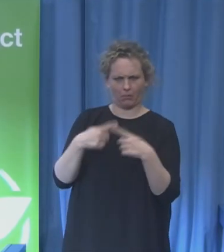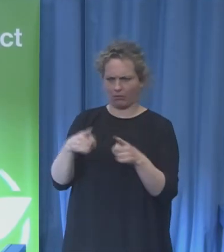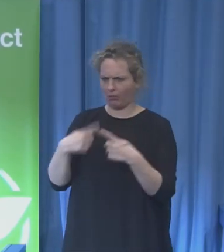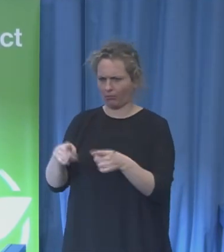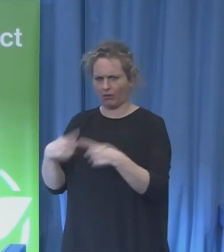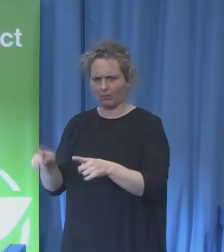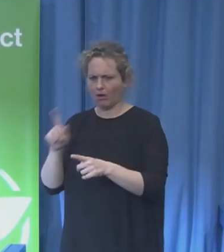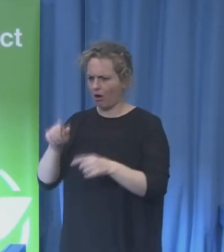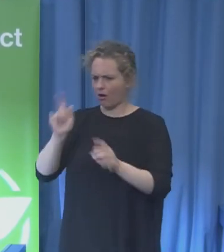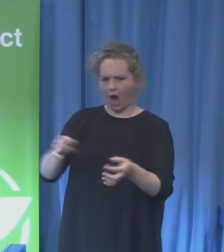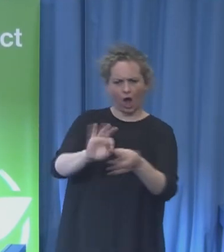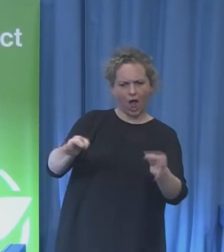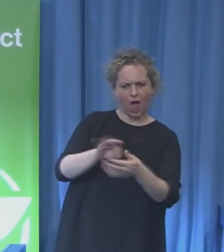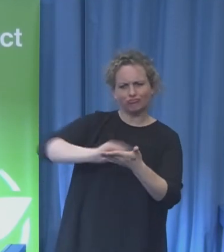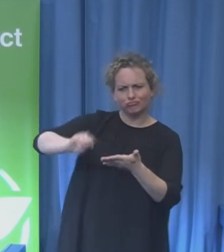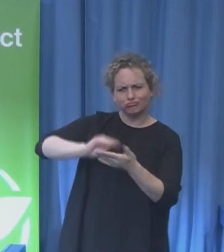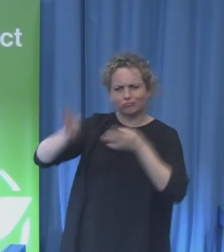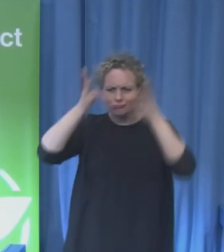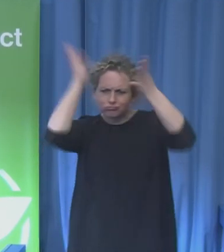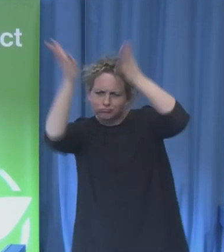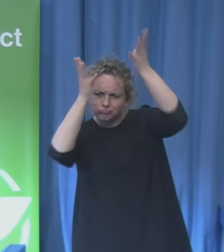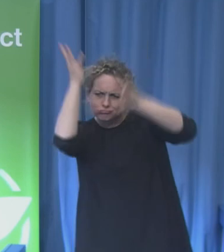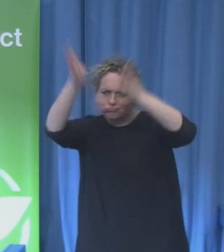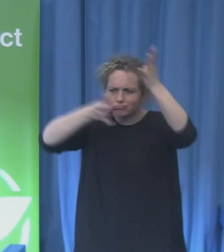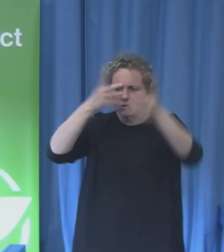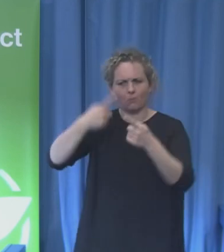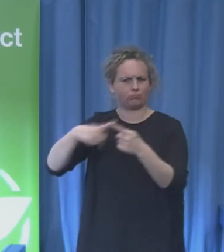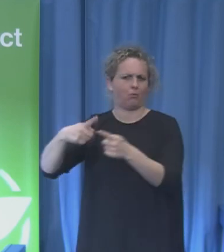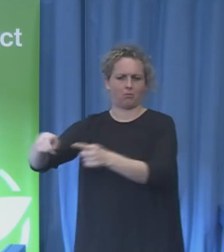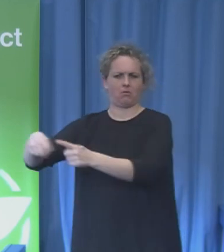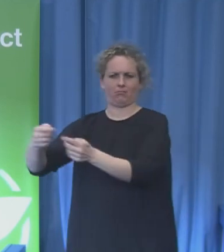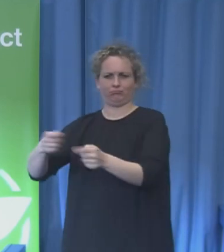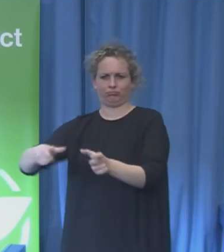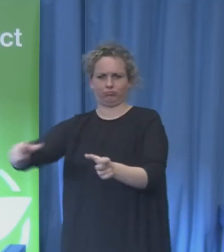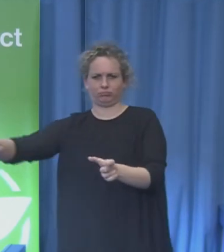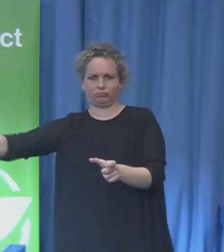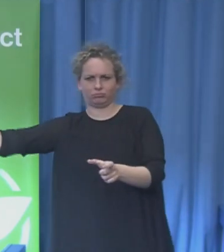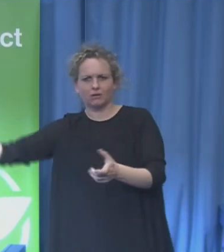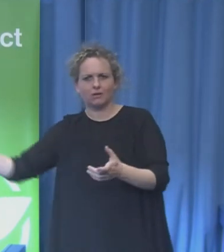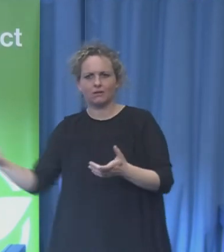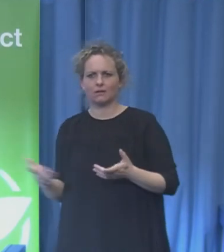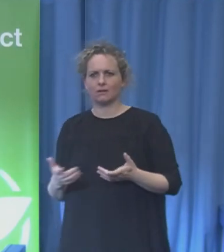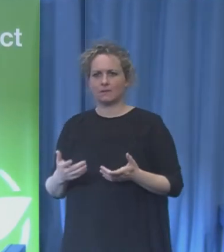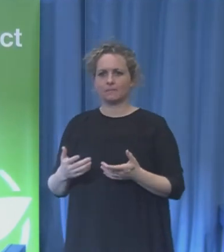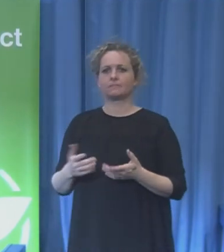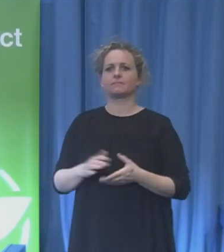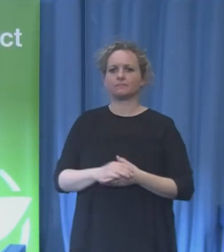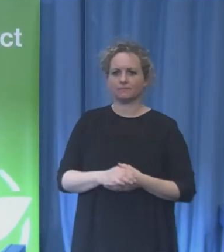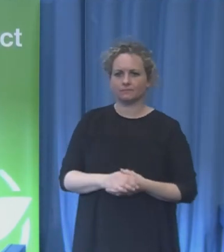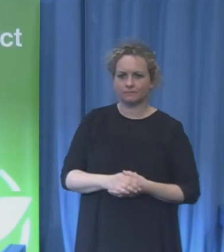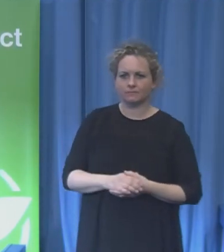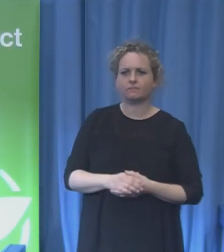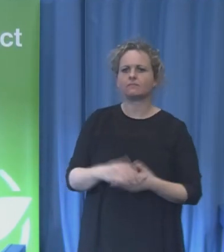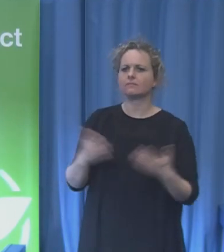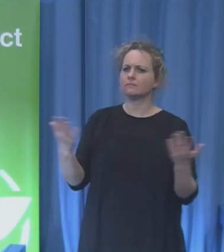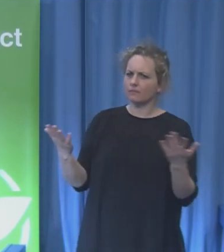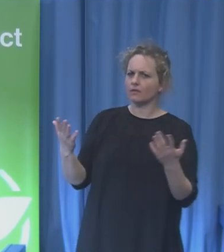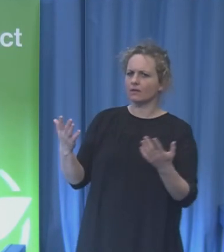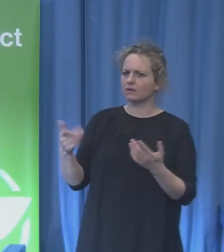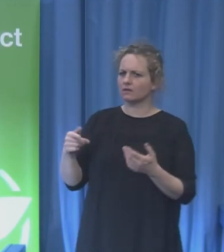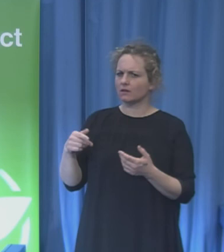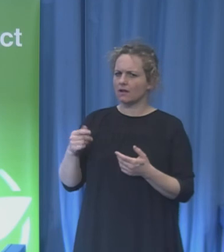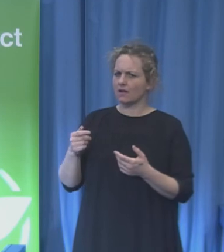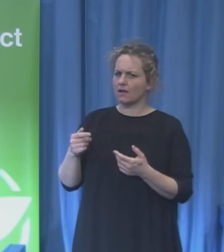capture. And in my head it was like a bunch of flowers growing out of this literature, out of these